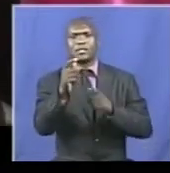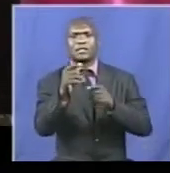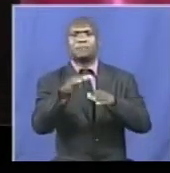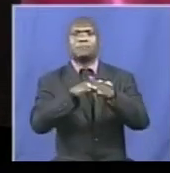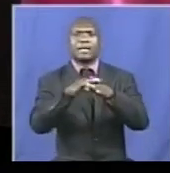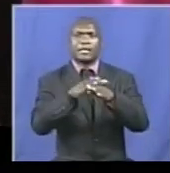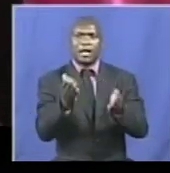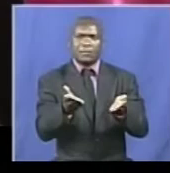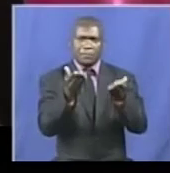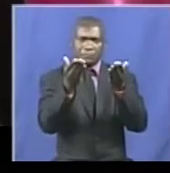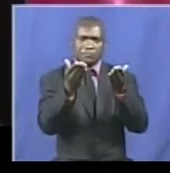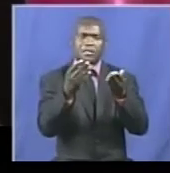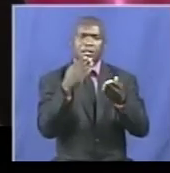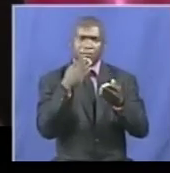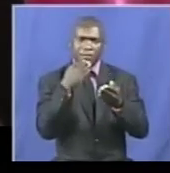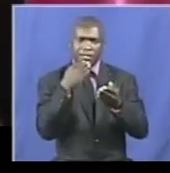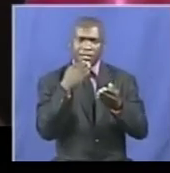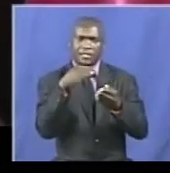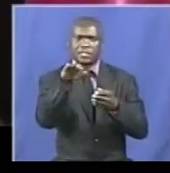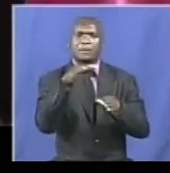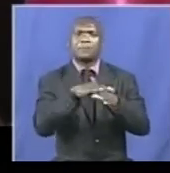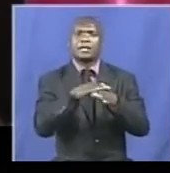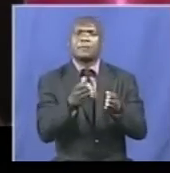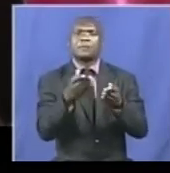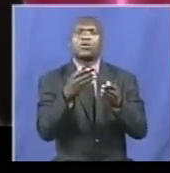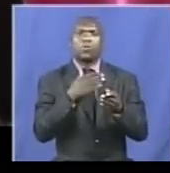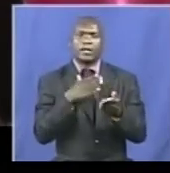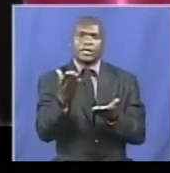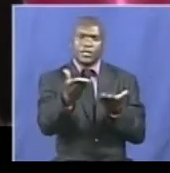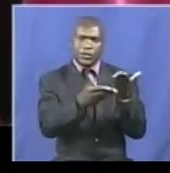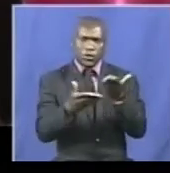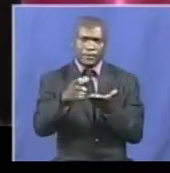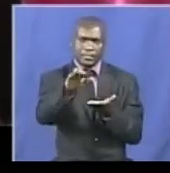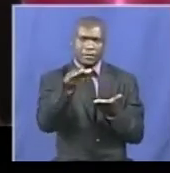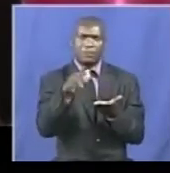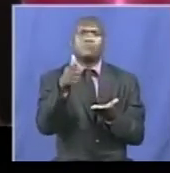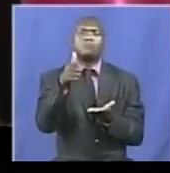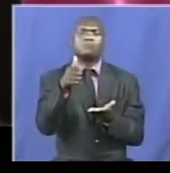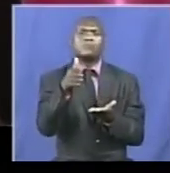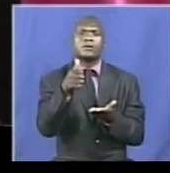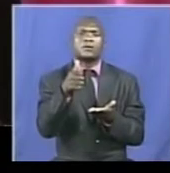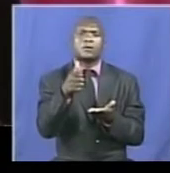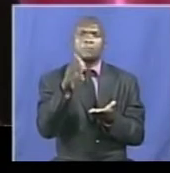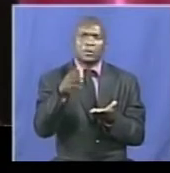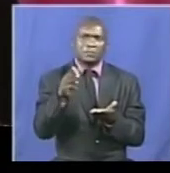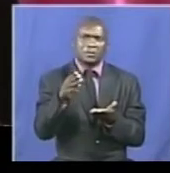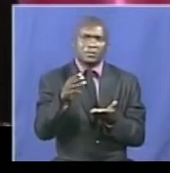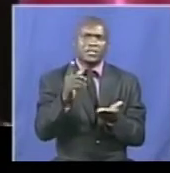policy policy policy and blueprints. To tell a large economy in the face of illegal sanctions,